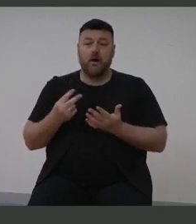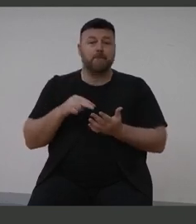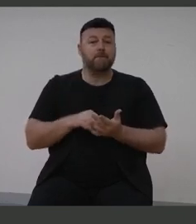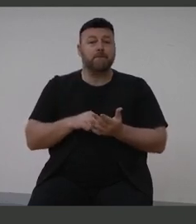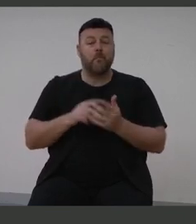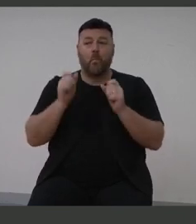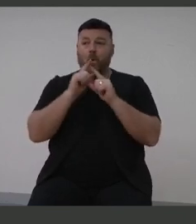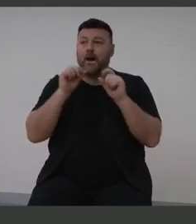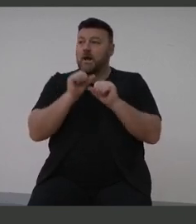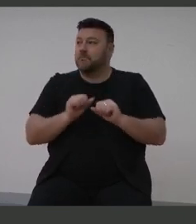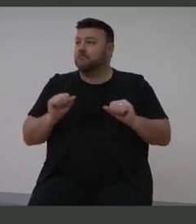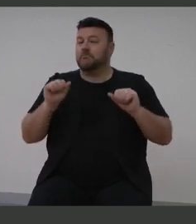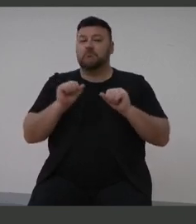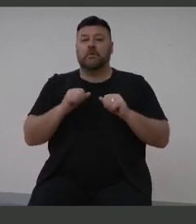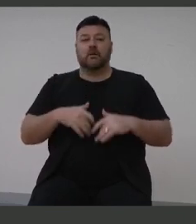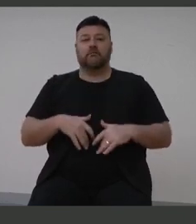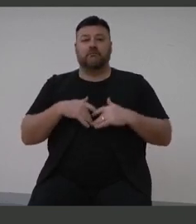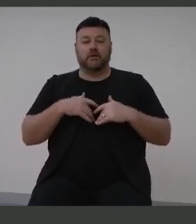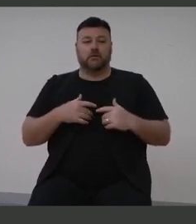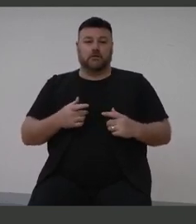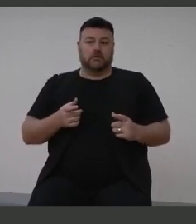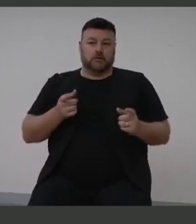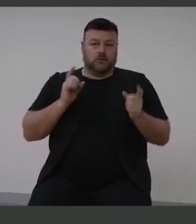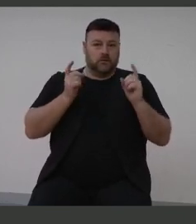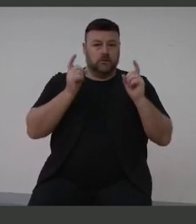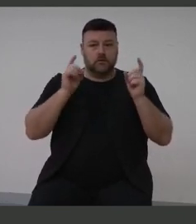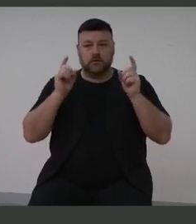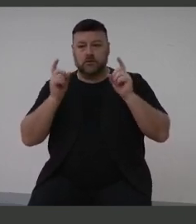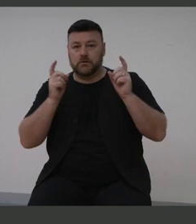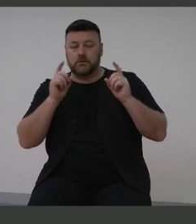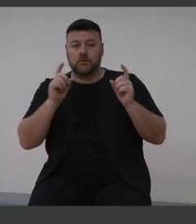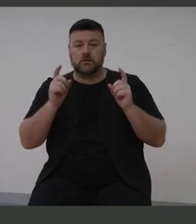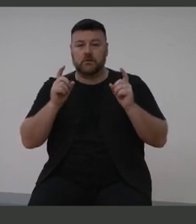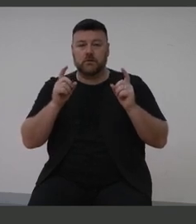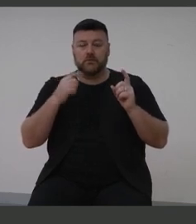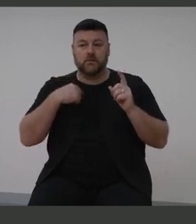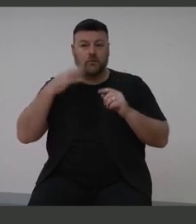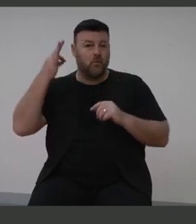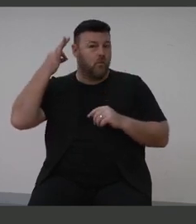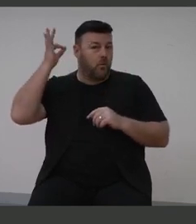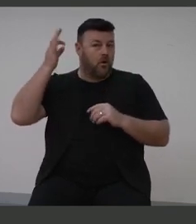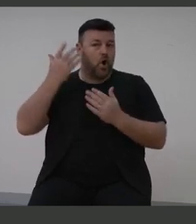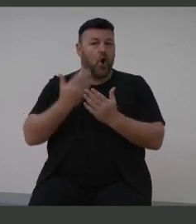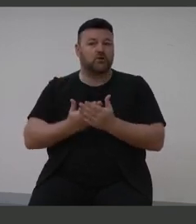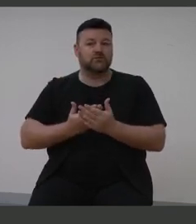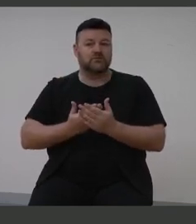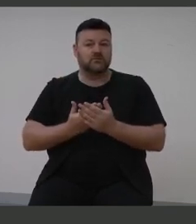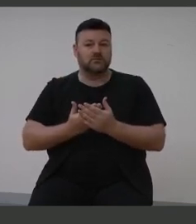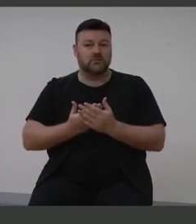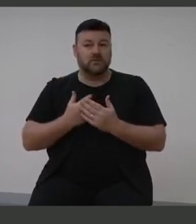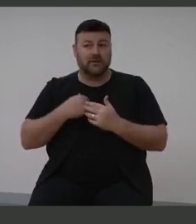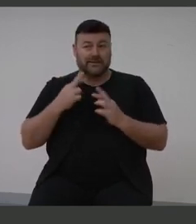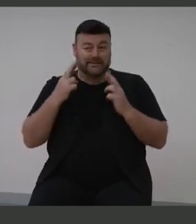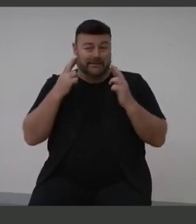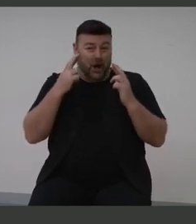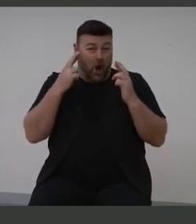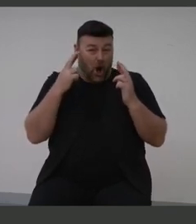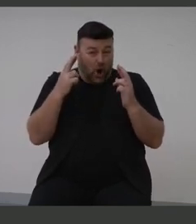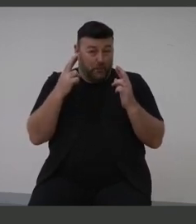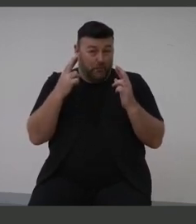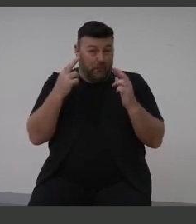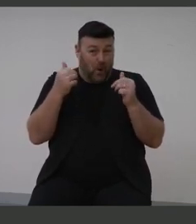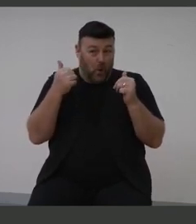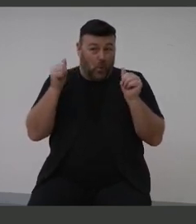with a sense of anxiety when we switch on our hearing devices, hoping they will work well enough